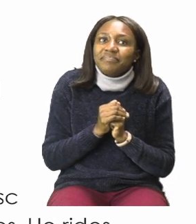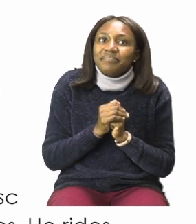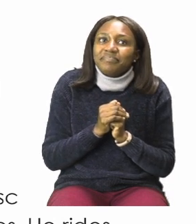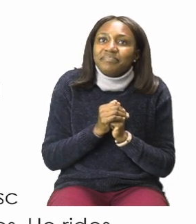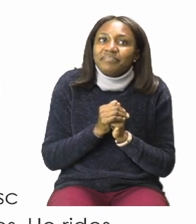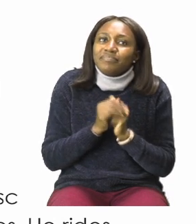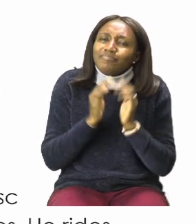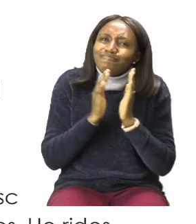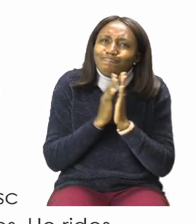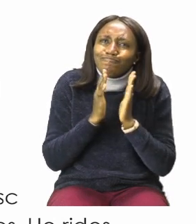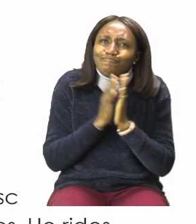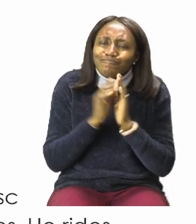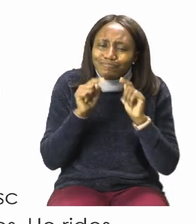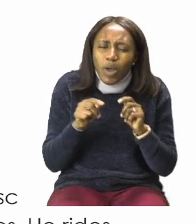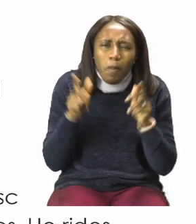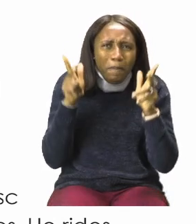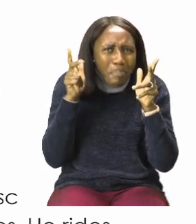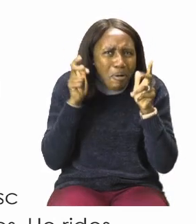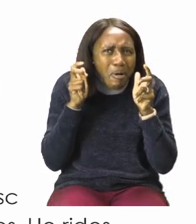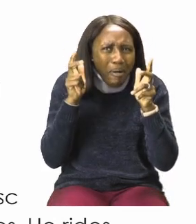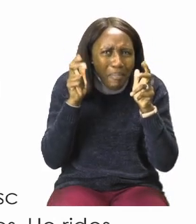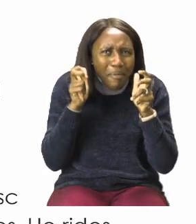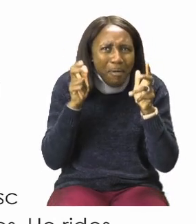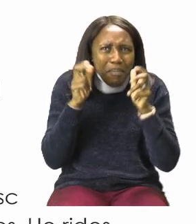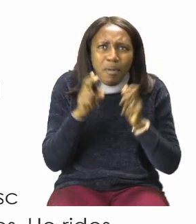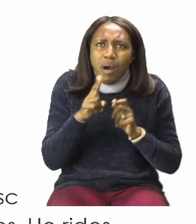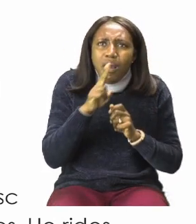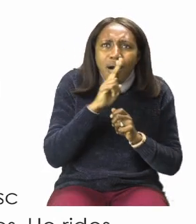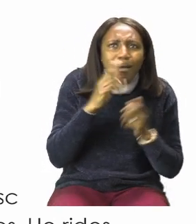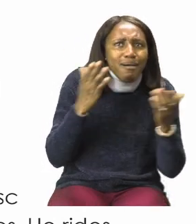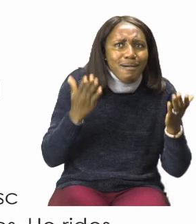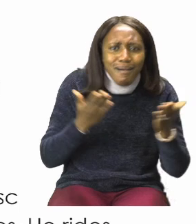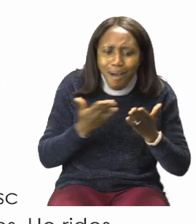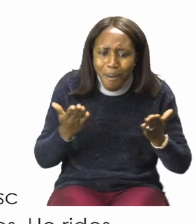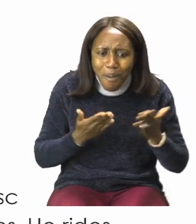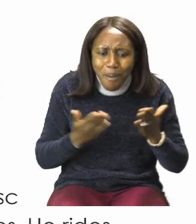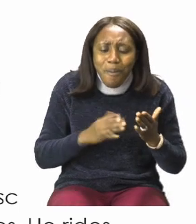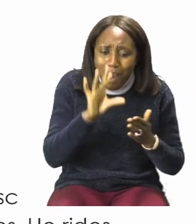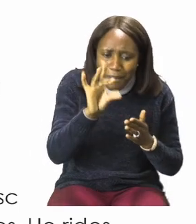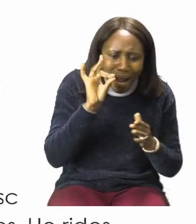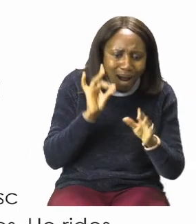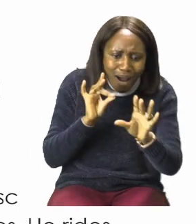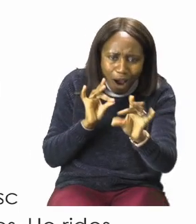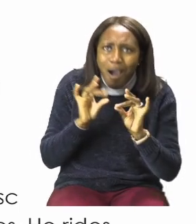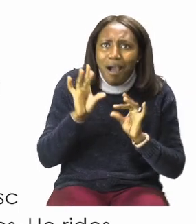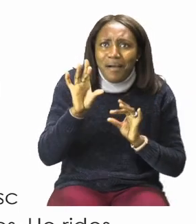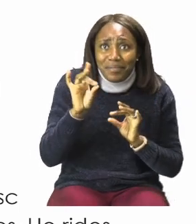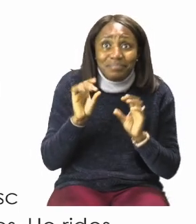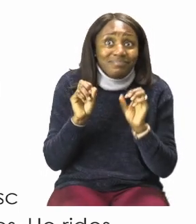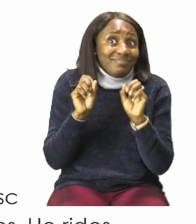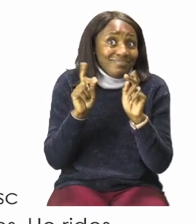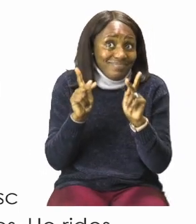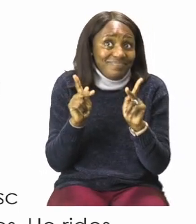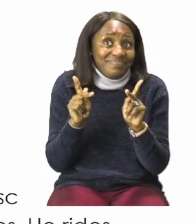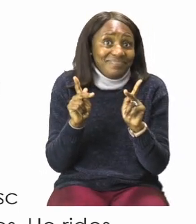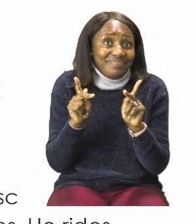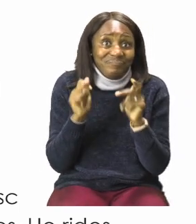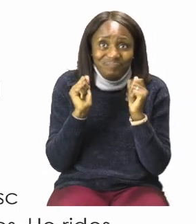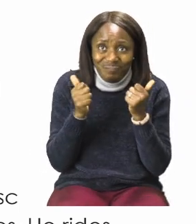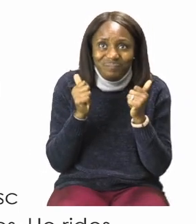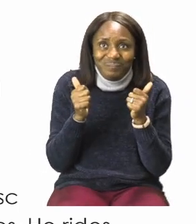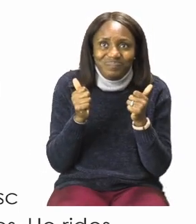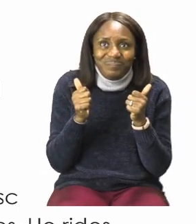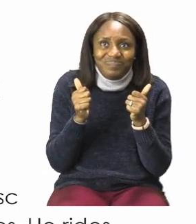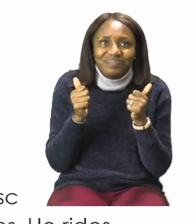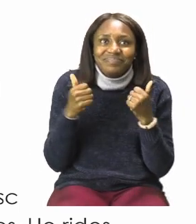I want you to be listening carefully as well as reading so that you can find your answers. We will